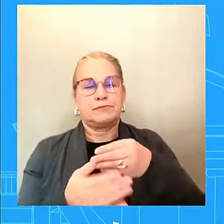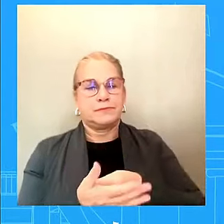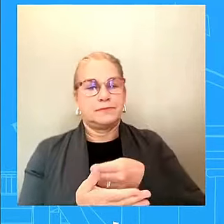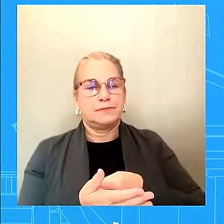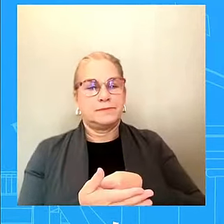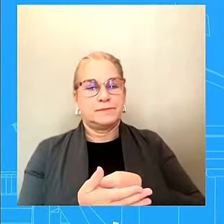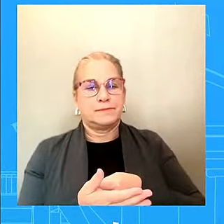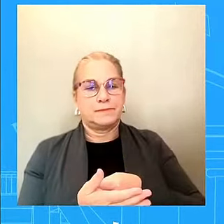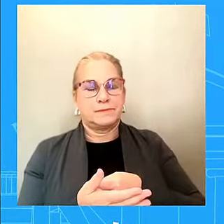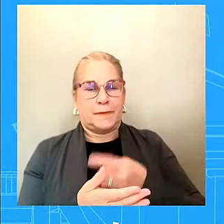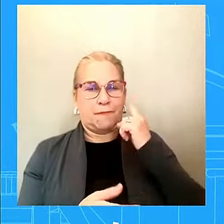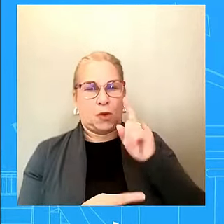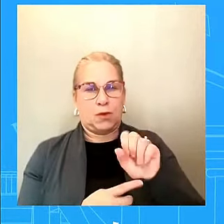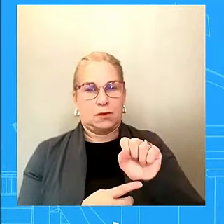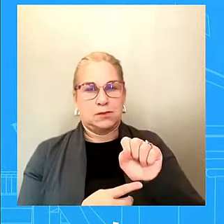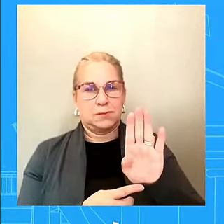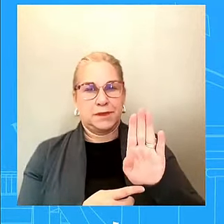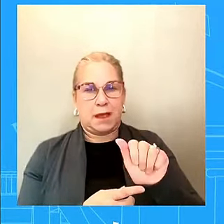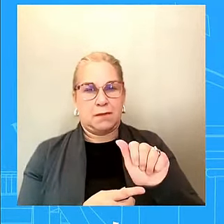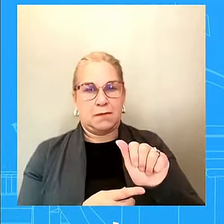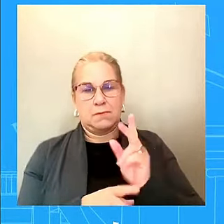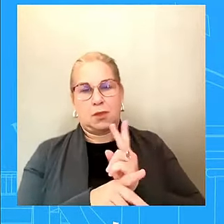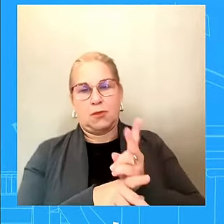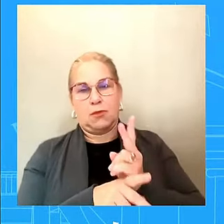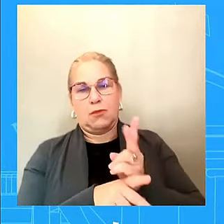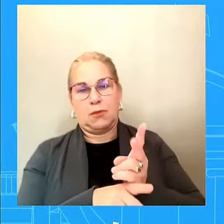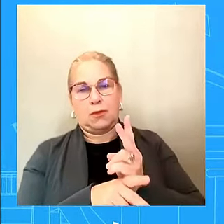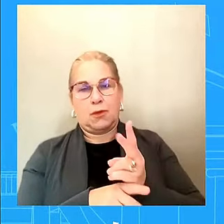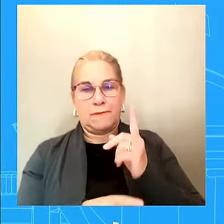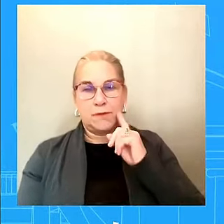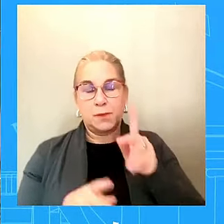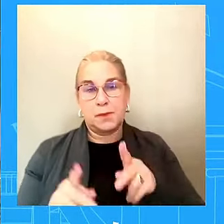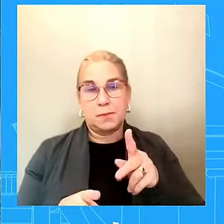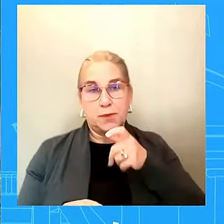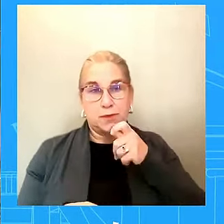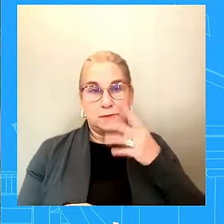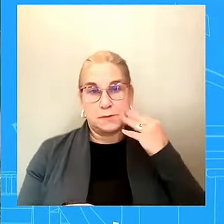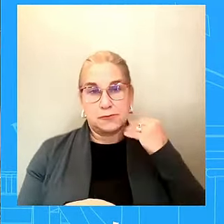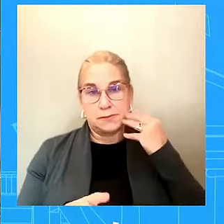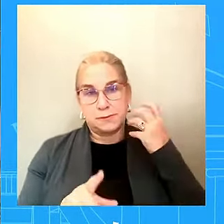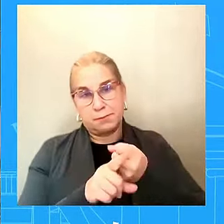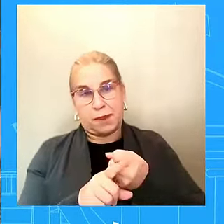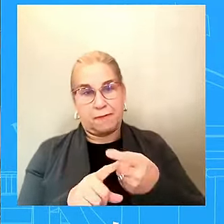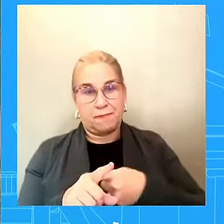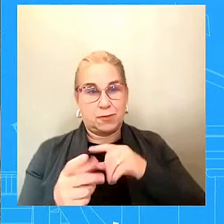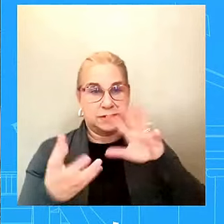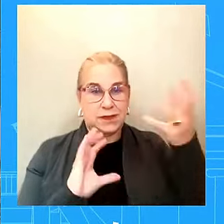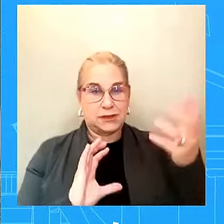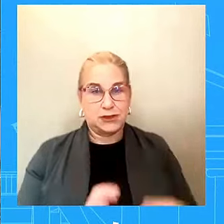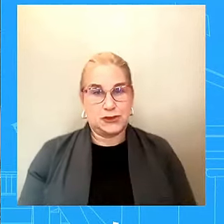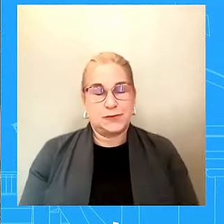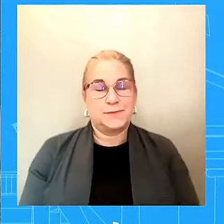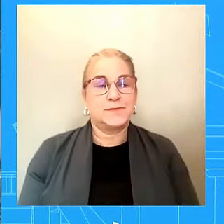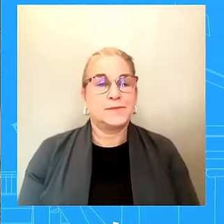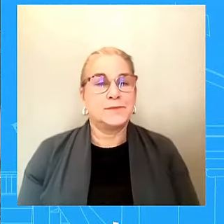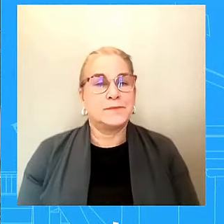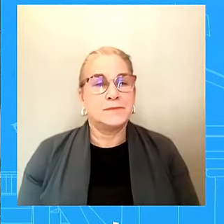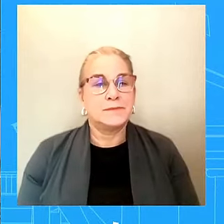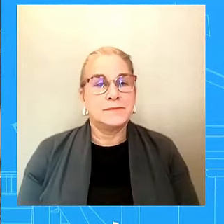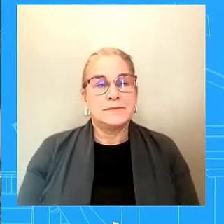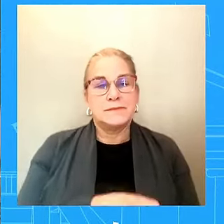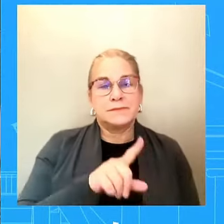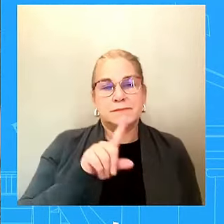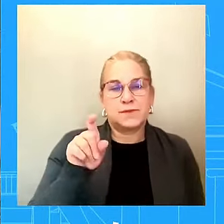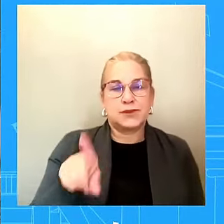of, uh, of Americans who have been impacted in, on the ground. Is there a timeline for when FEMA would know how much the administration wants to